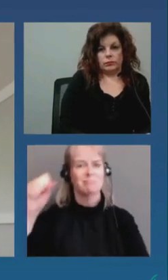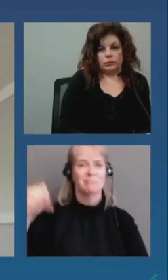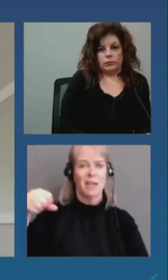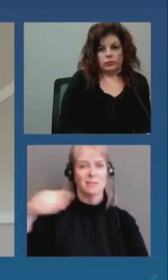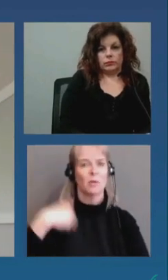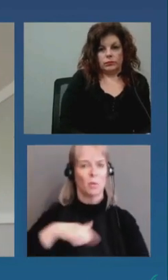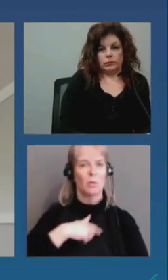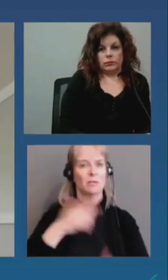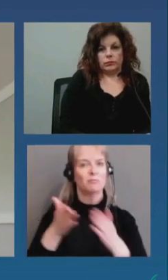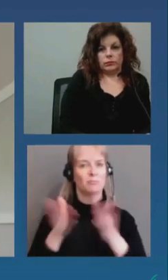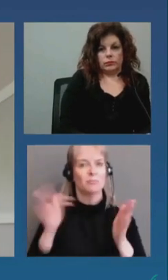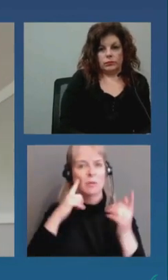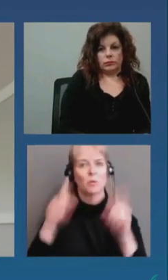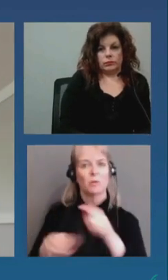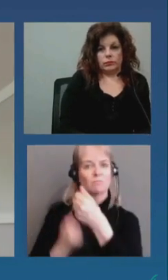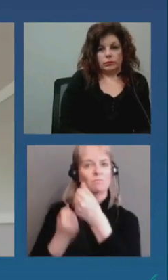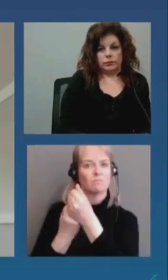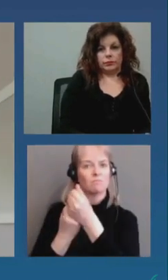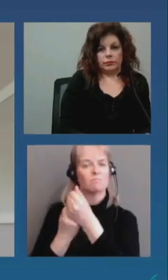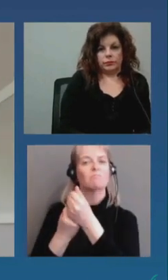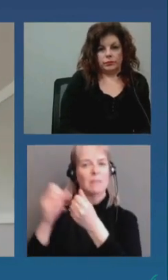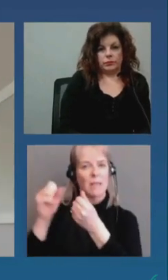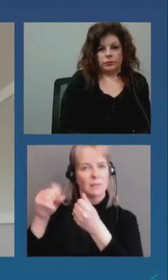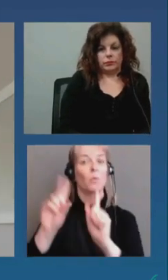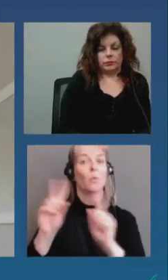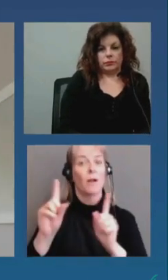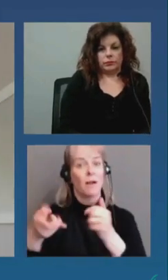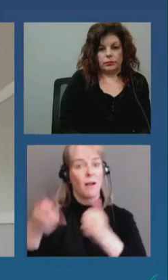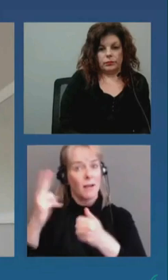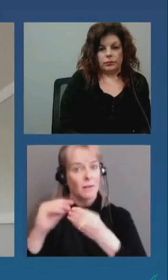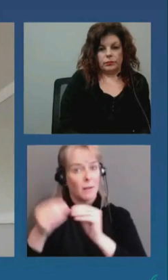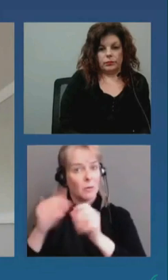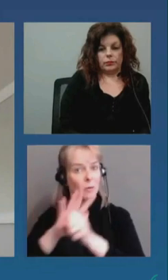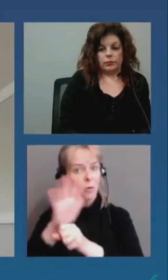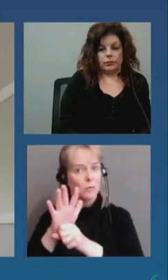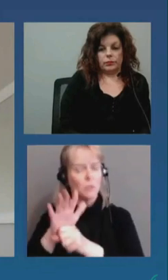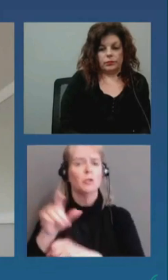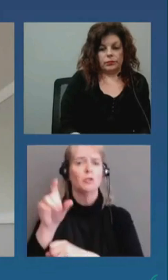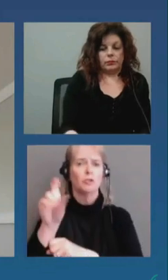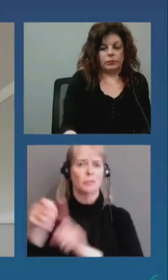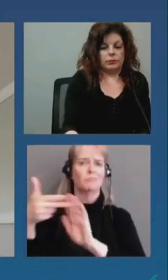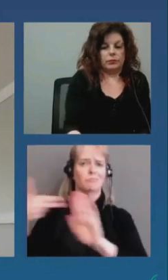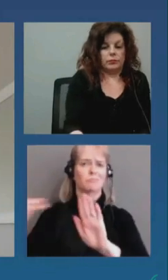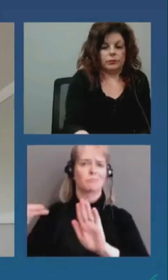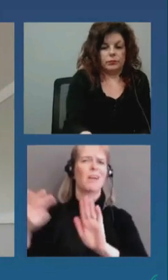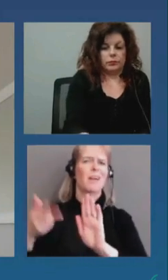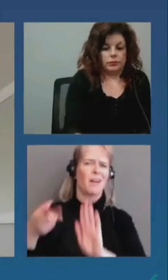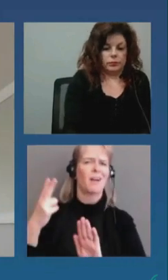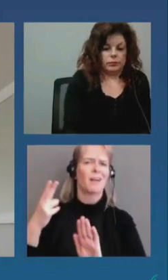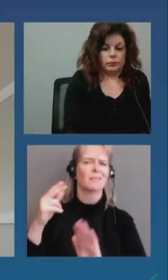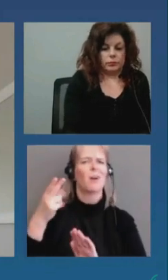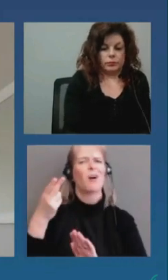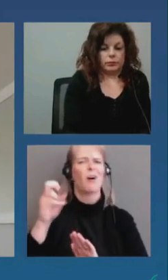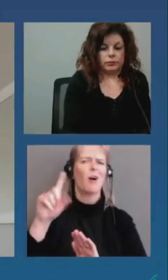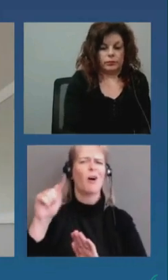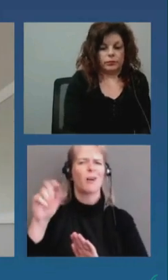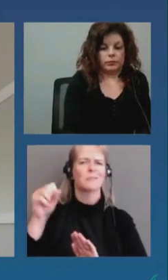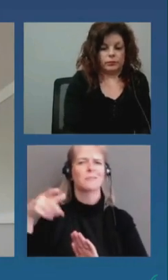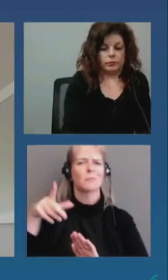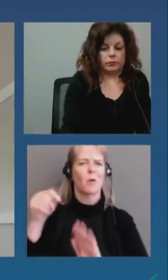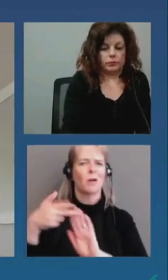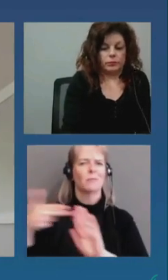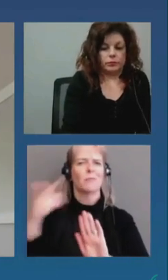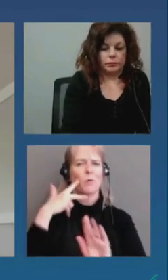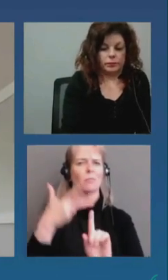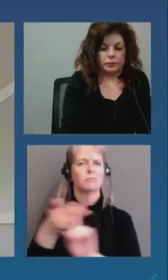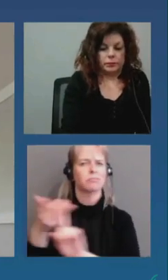we did agree. You know, in terms of a specific list, you know, when it